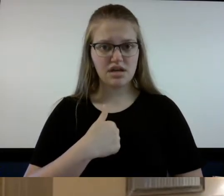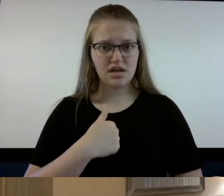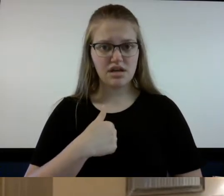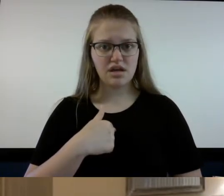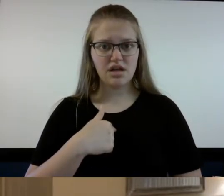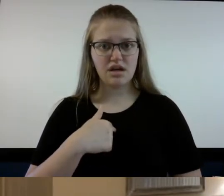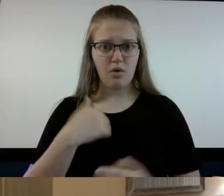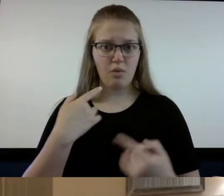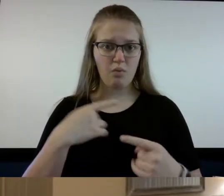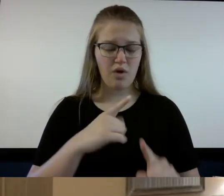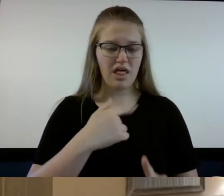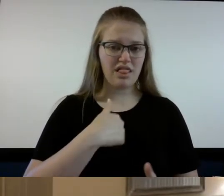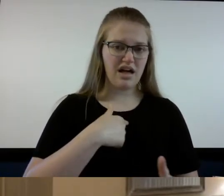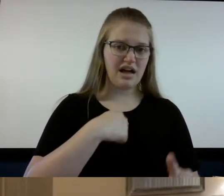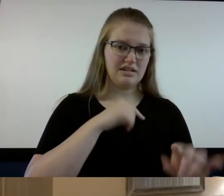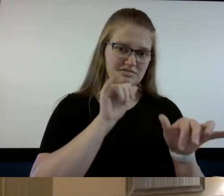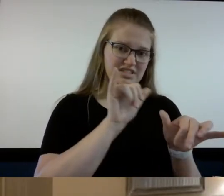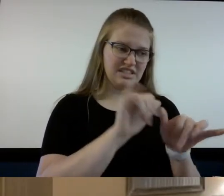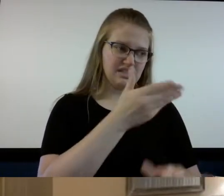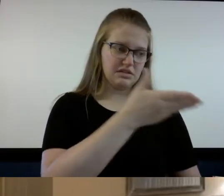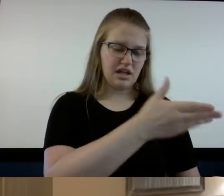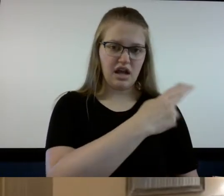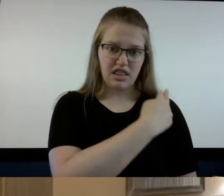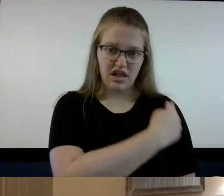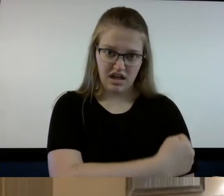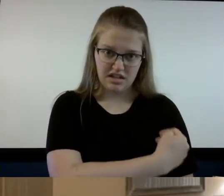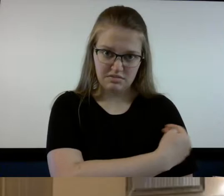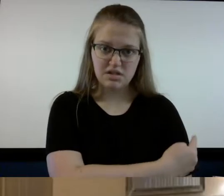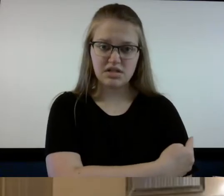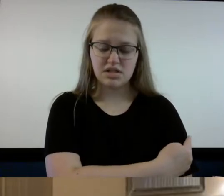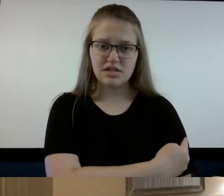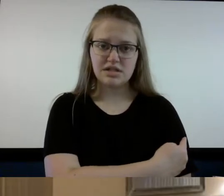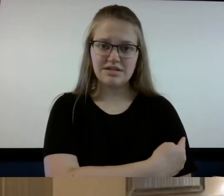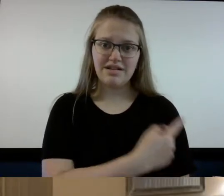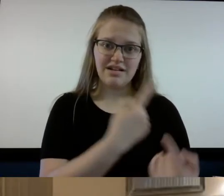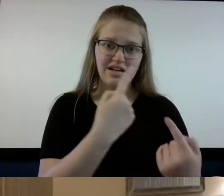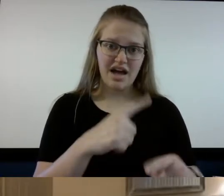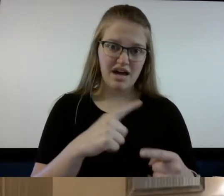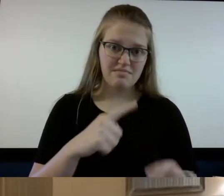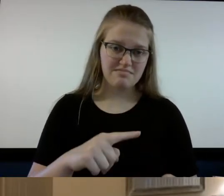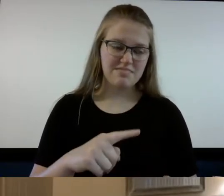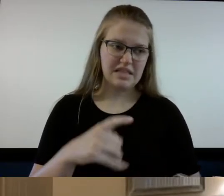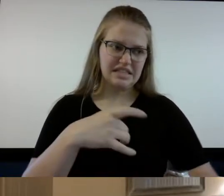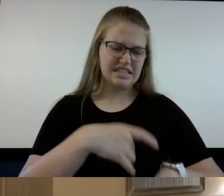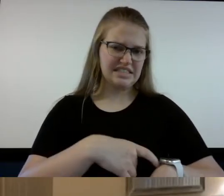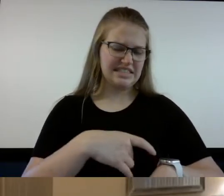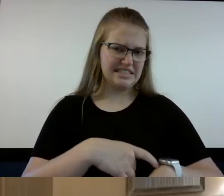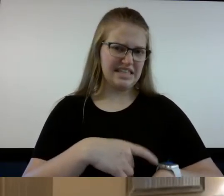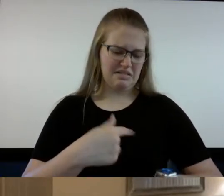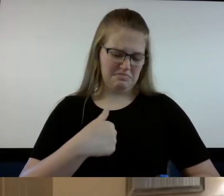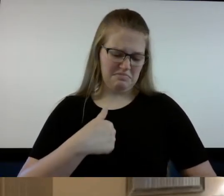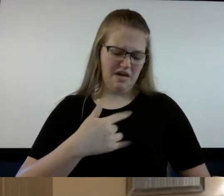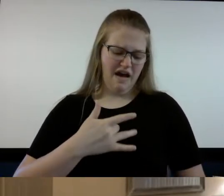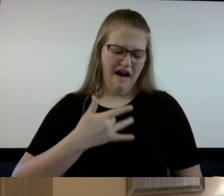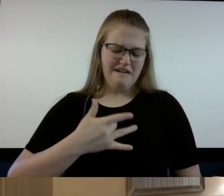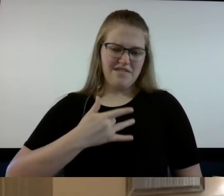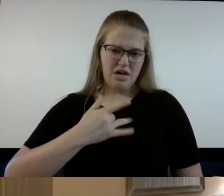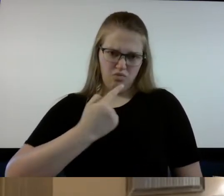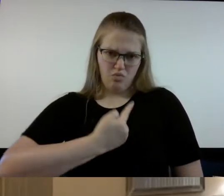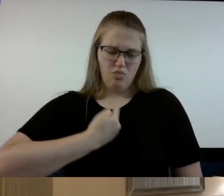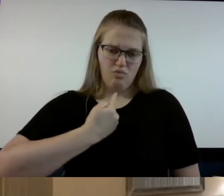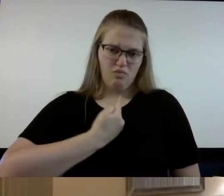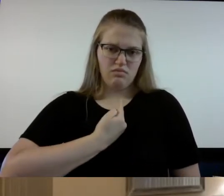was in the hospital I don't there were times that I felt alone